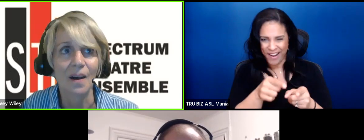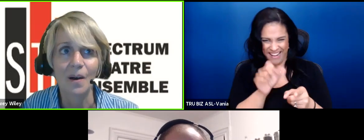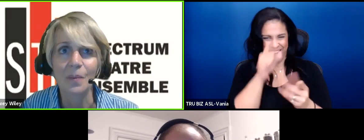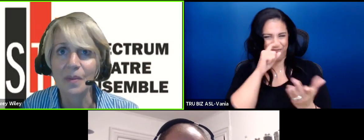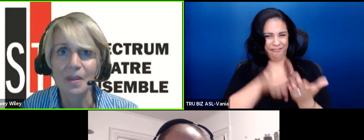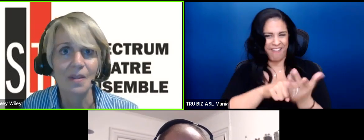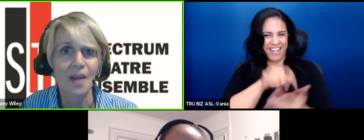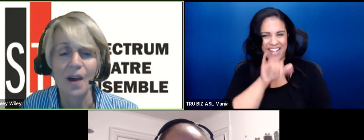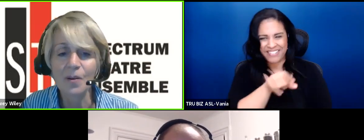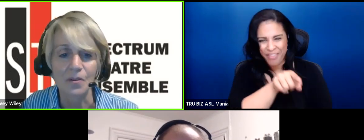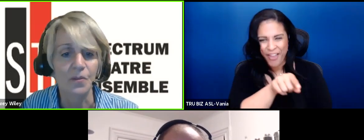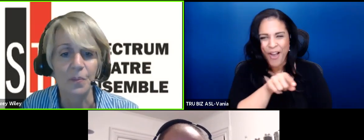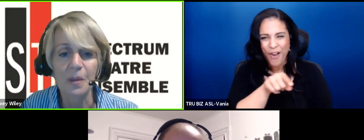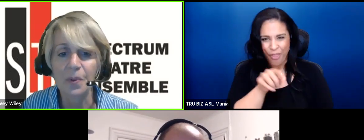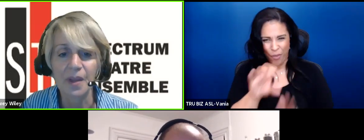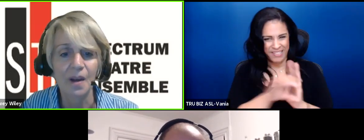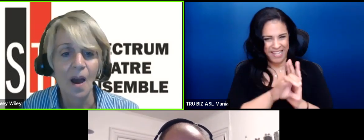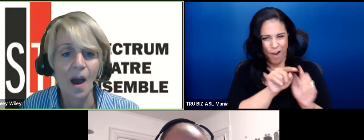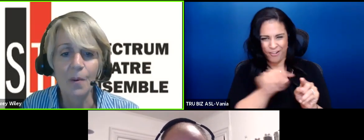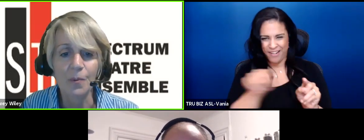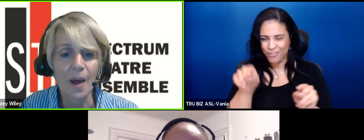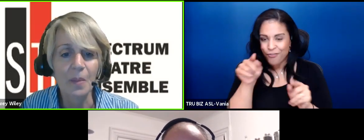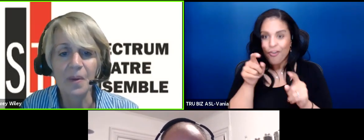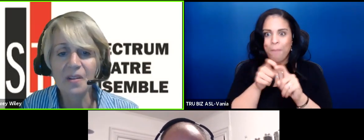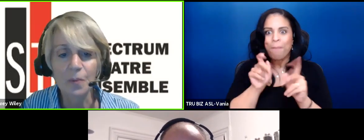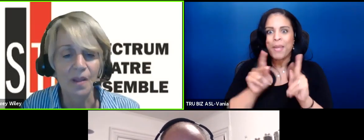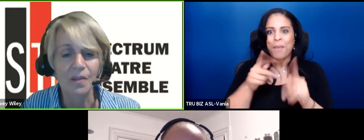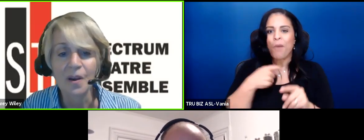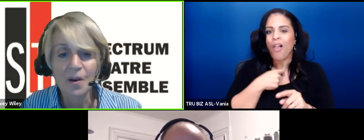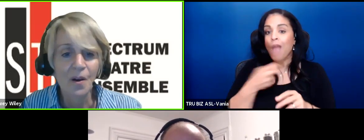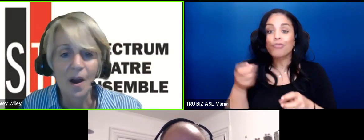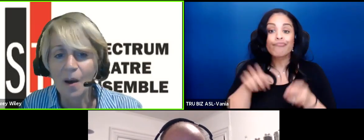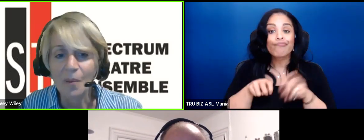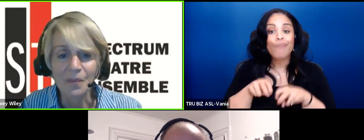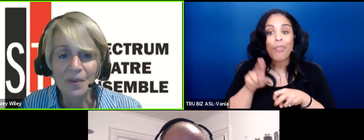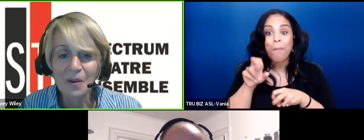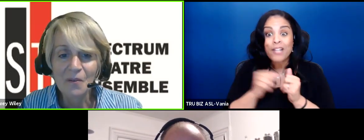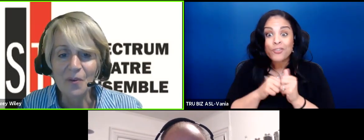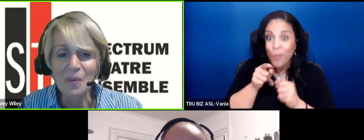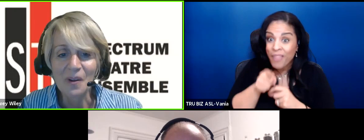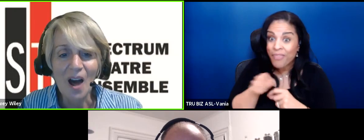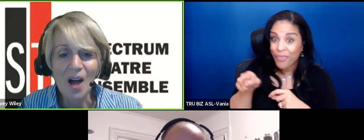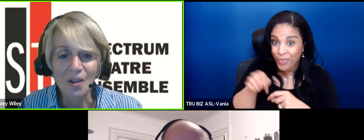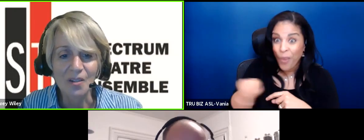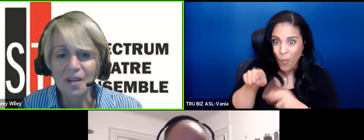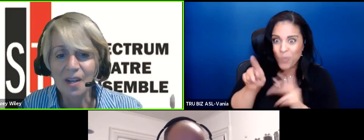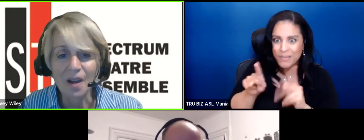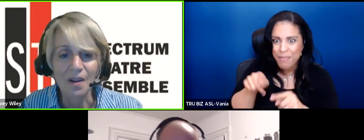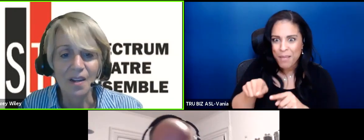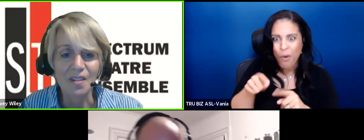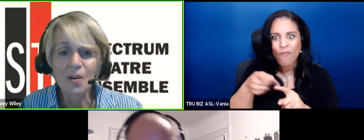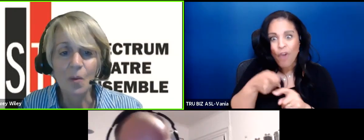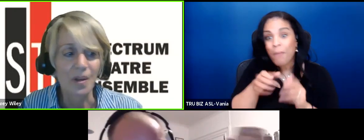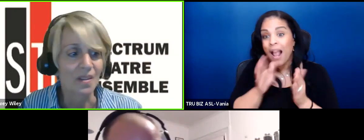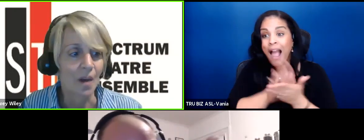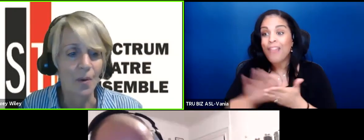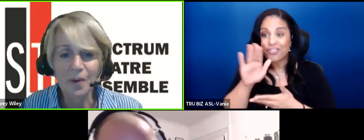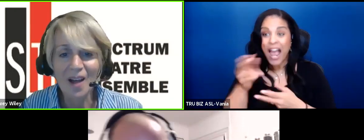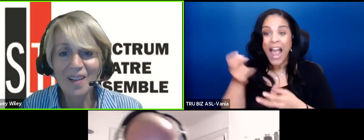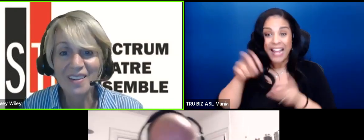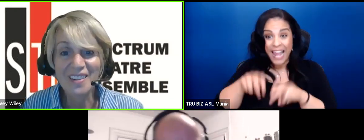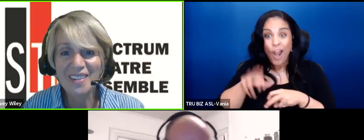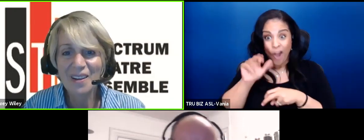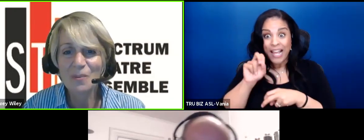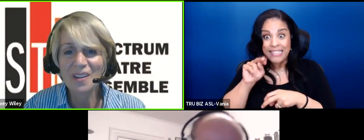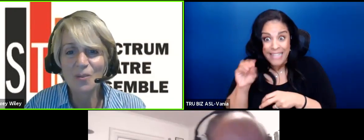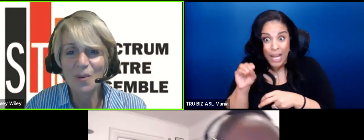um these characters from people that I would ride the bus with um from college I'd get on a casino bus to come home